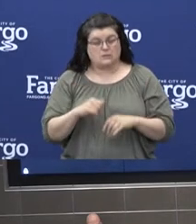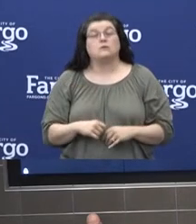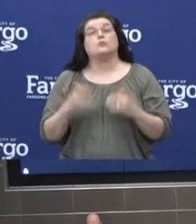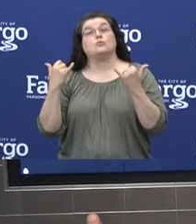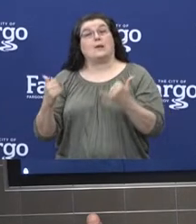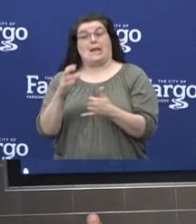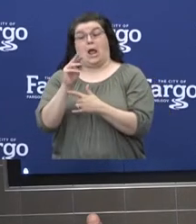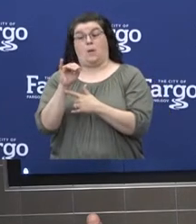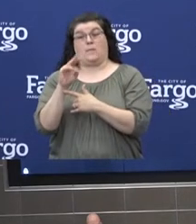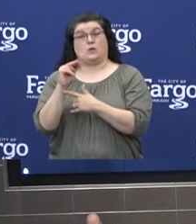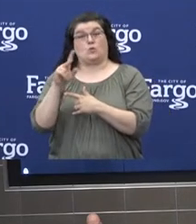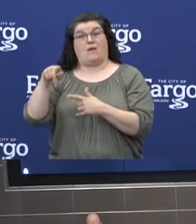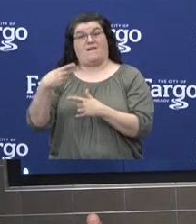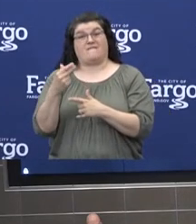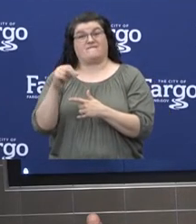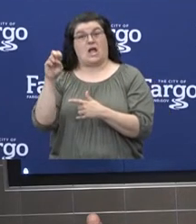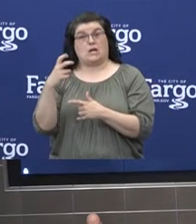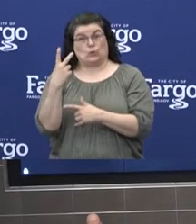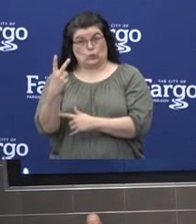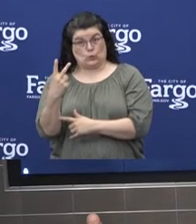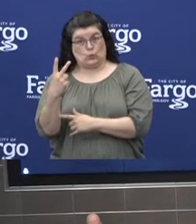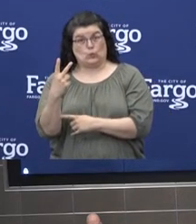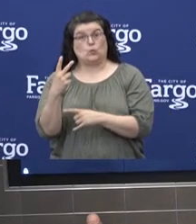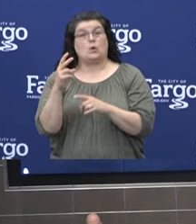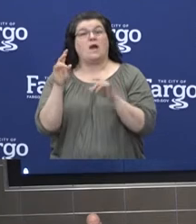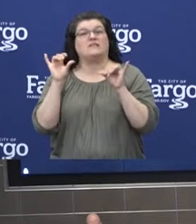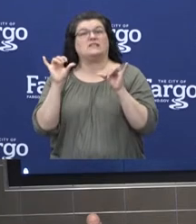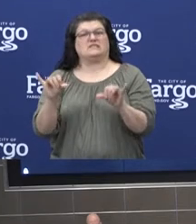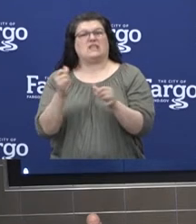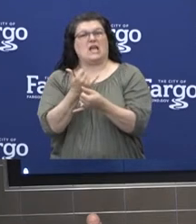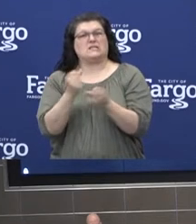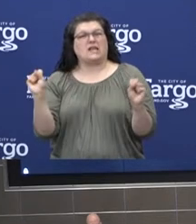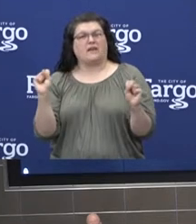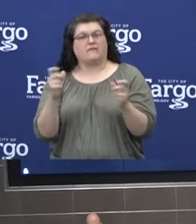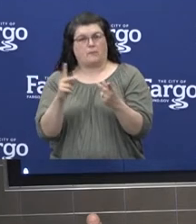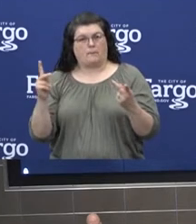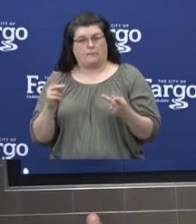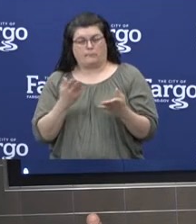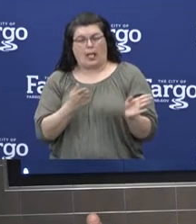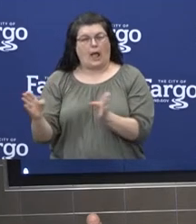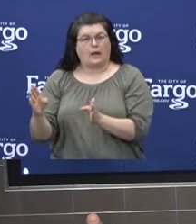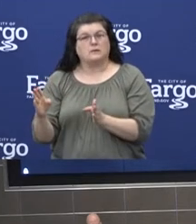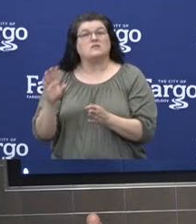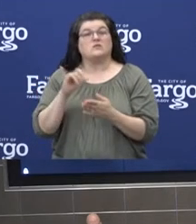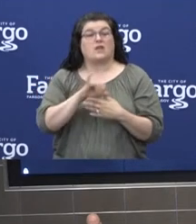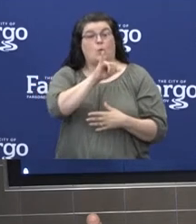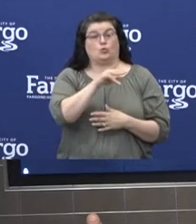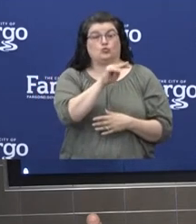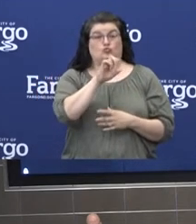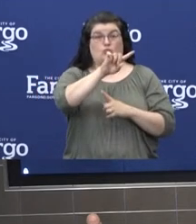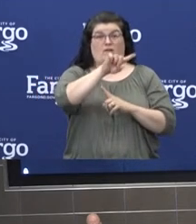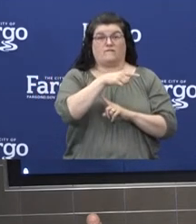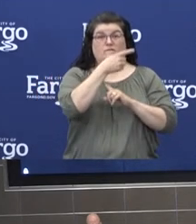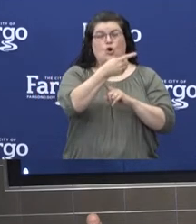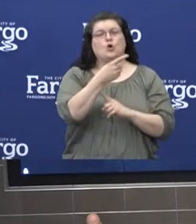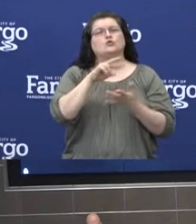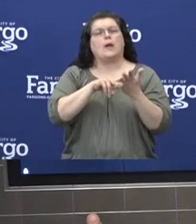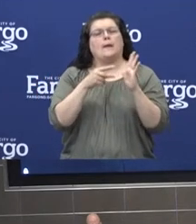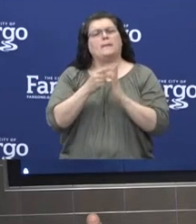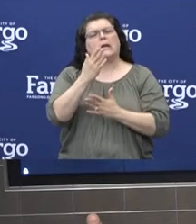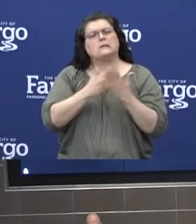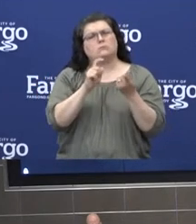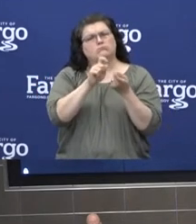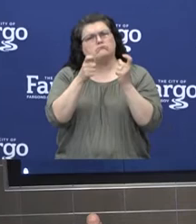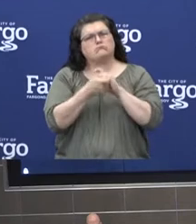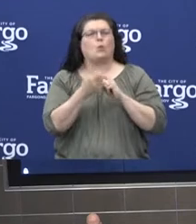of the Stay Safe Plan. That started June 1st. It marked some changes with restaurants, personal